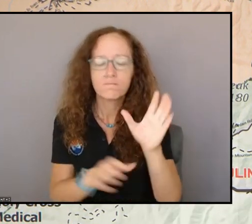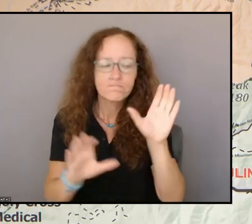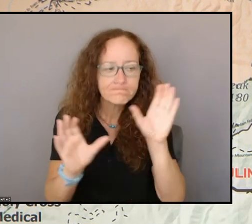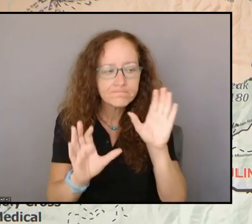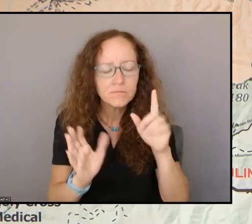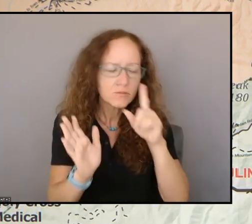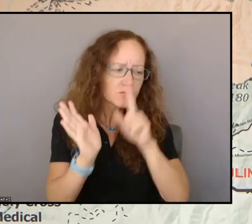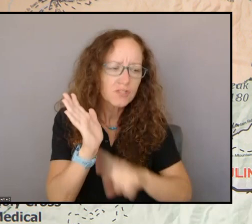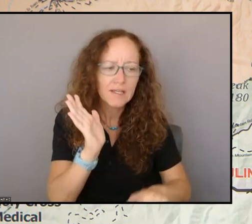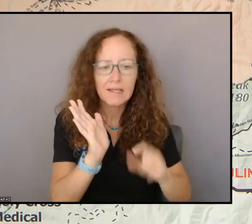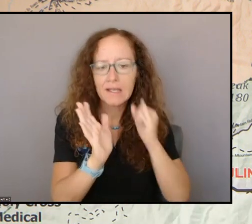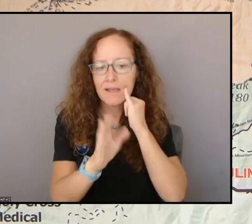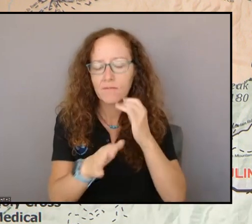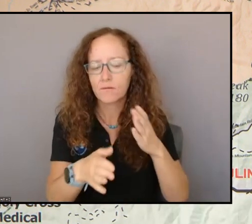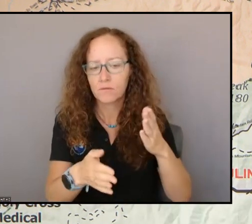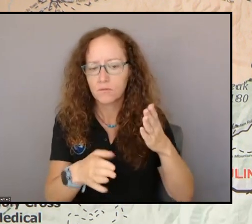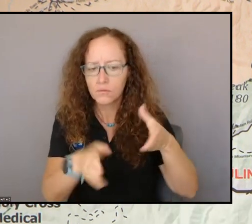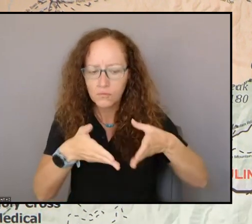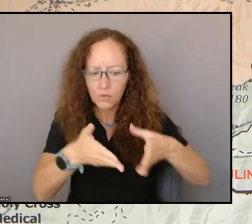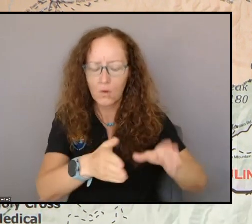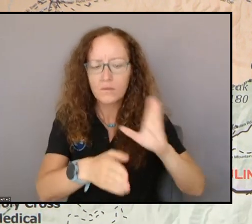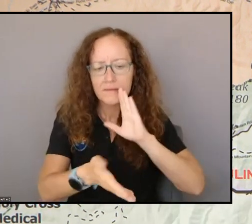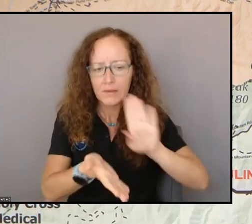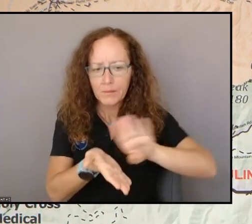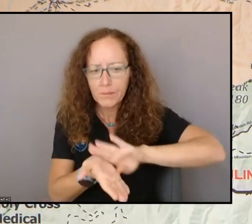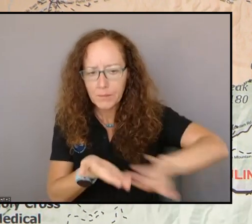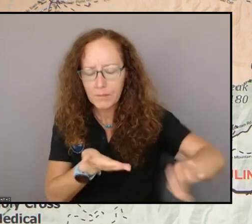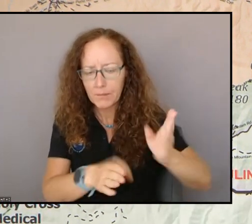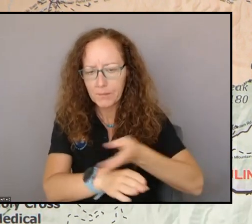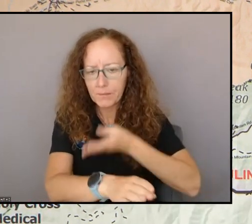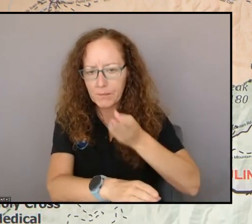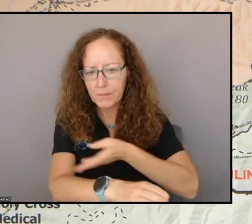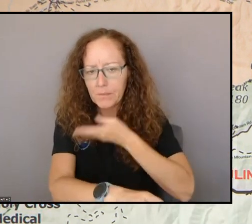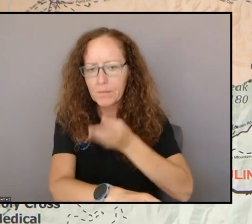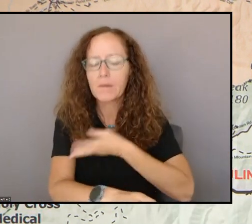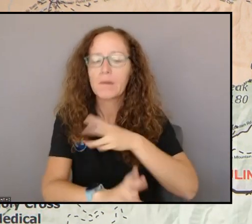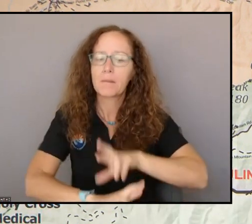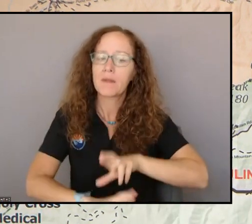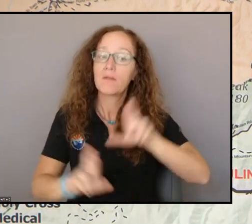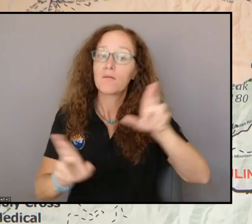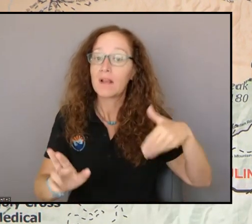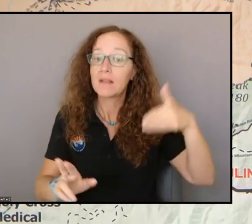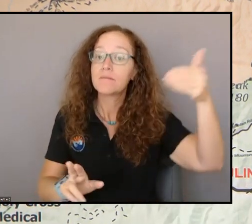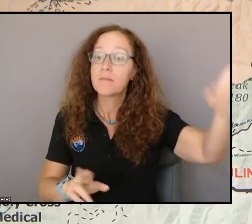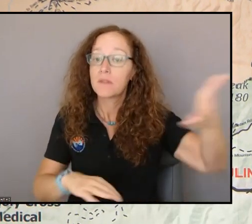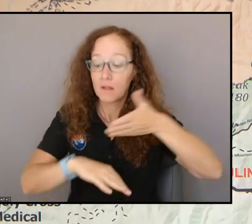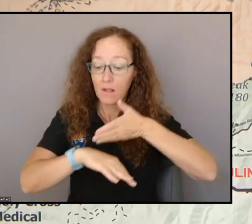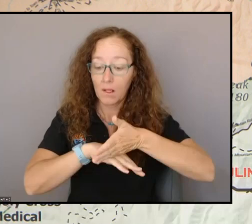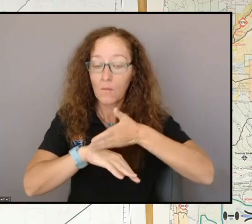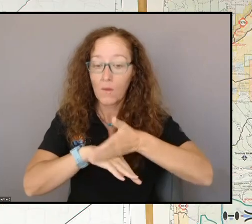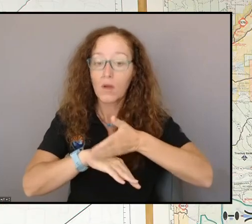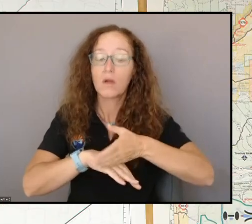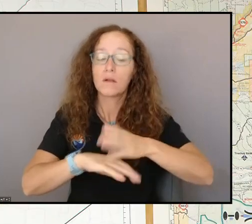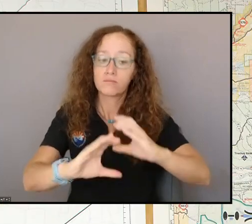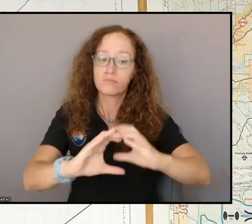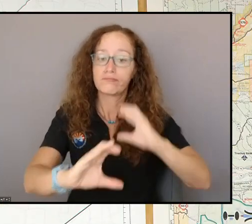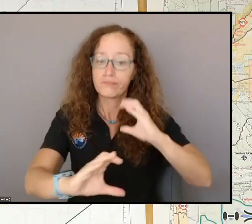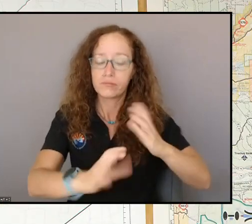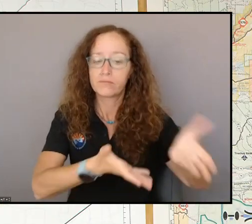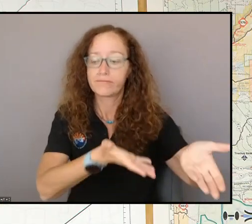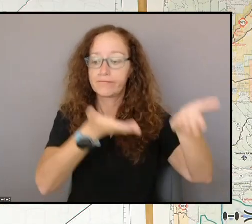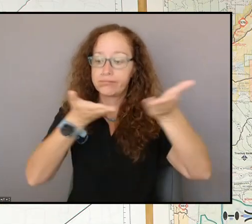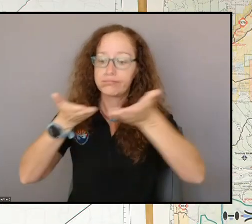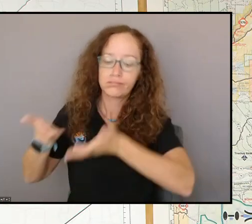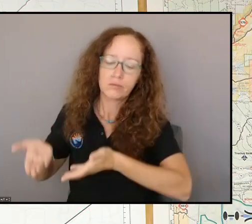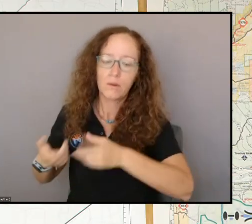to then take out the log decks once the once folks have their permits to do so. And then moving over